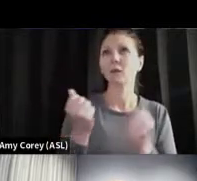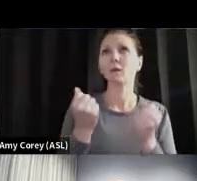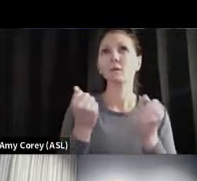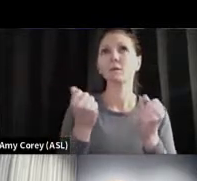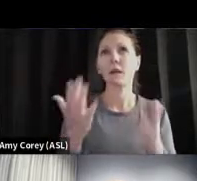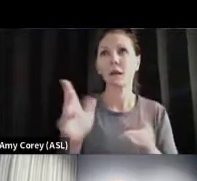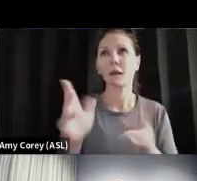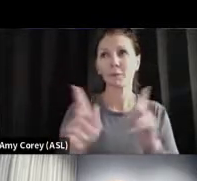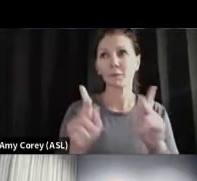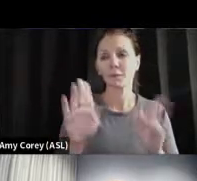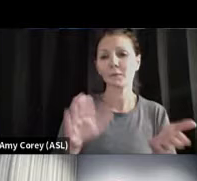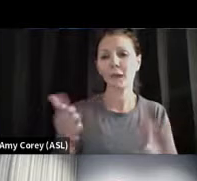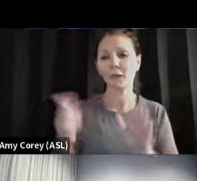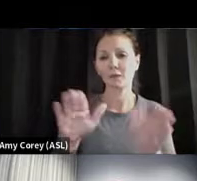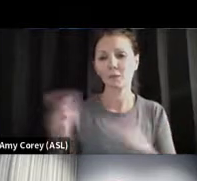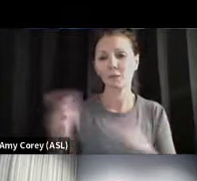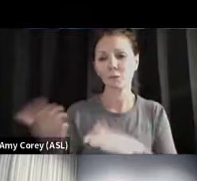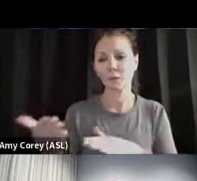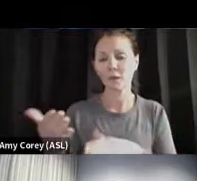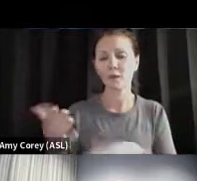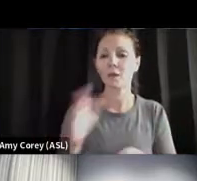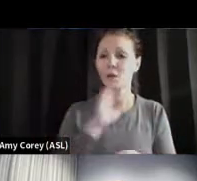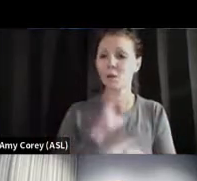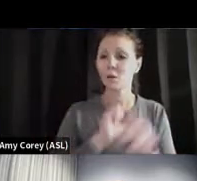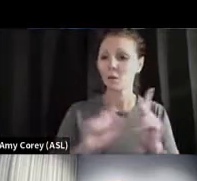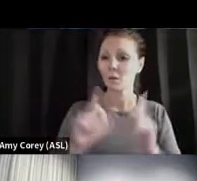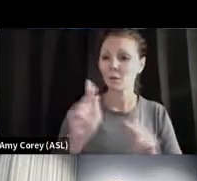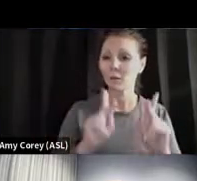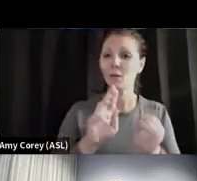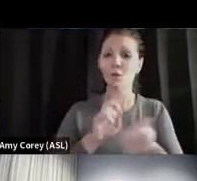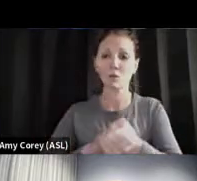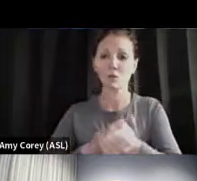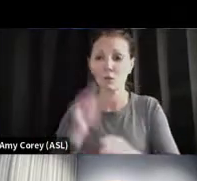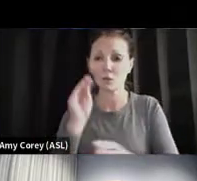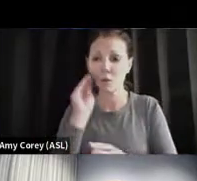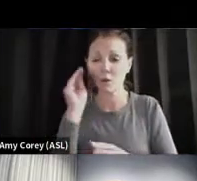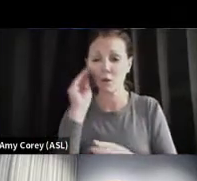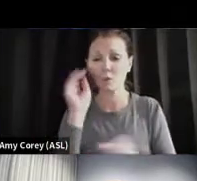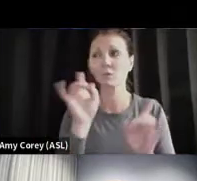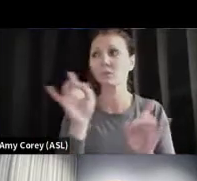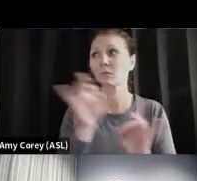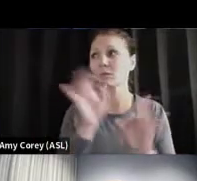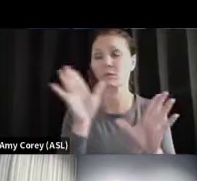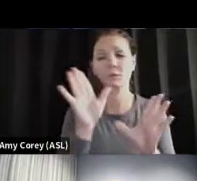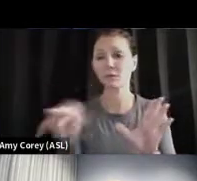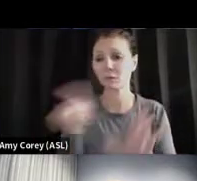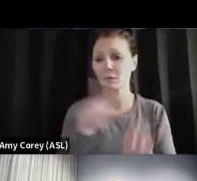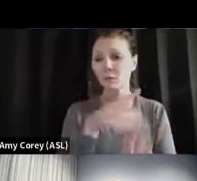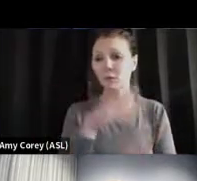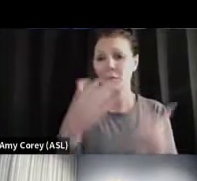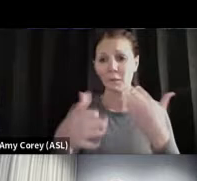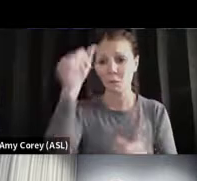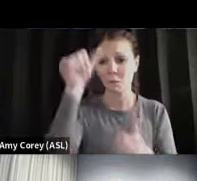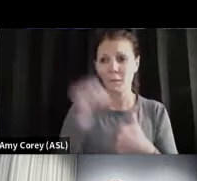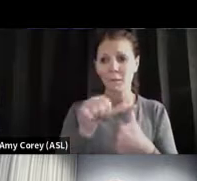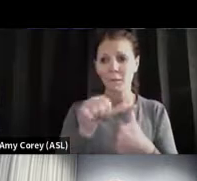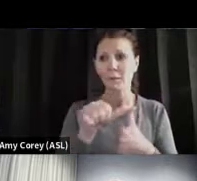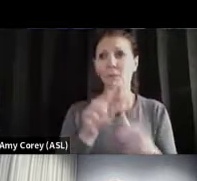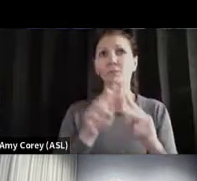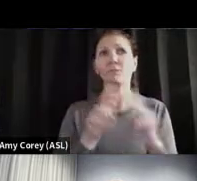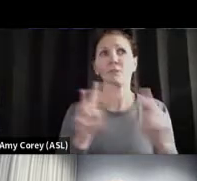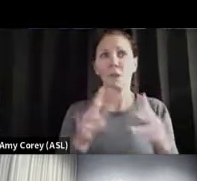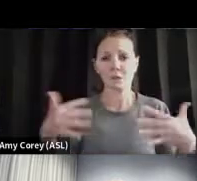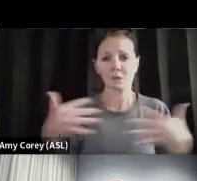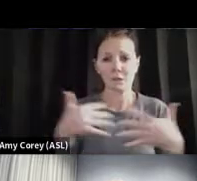elderly and nursing homes. It was terrible. I think you all remember this. Very scary. Unfortunately,